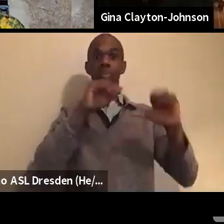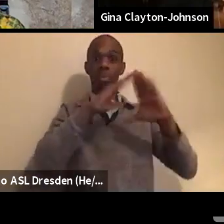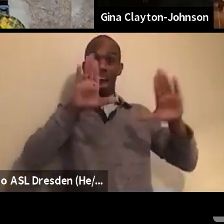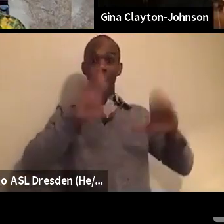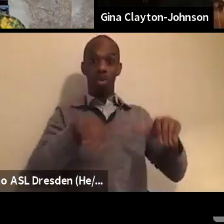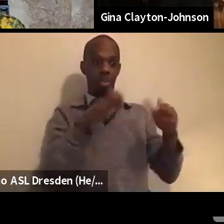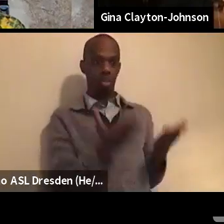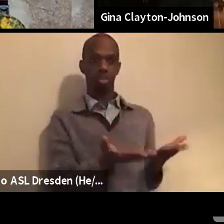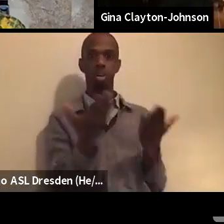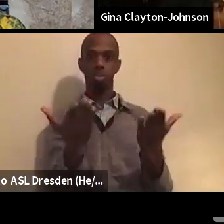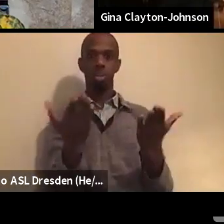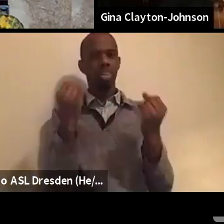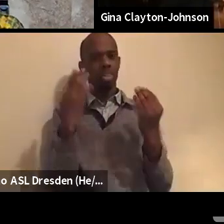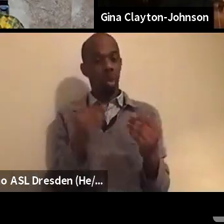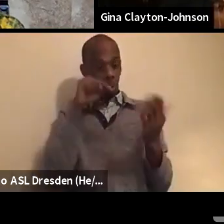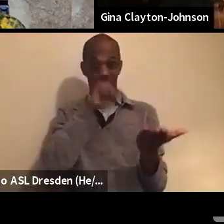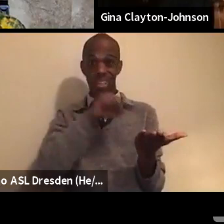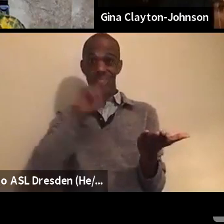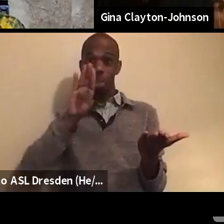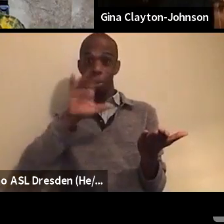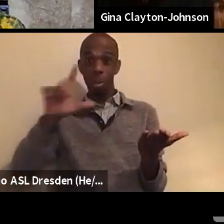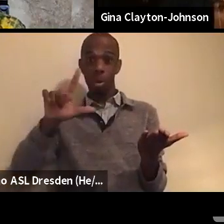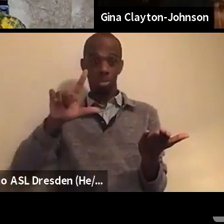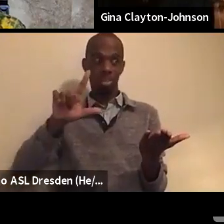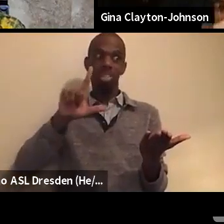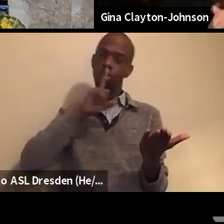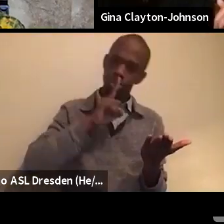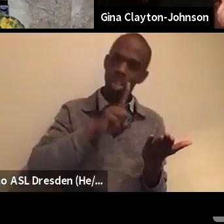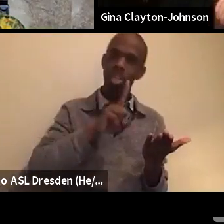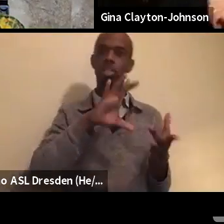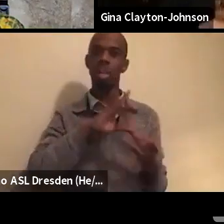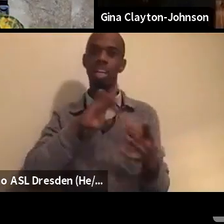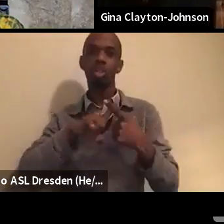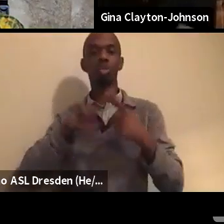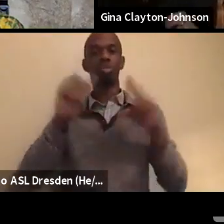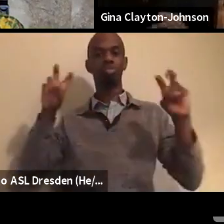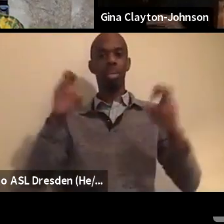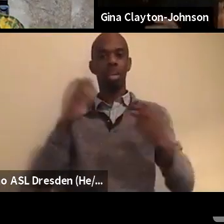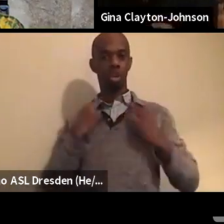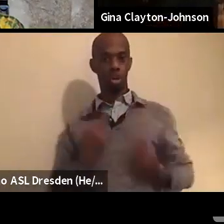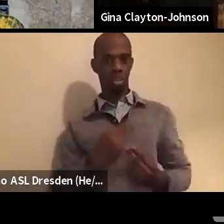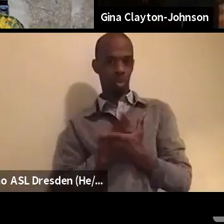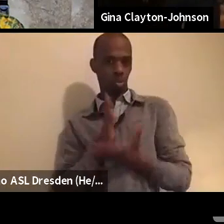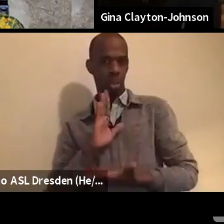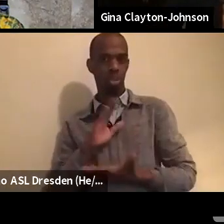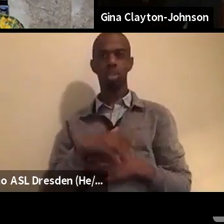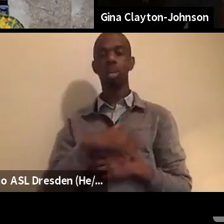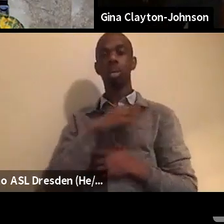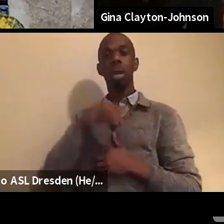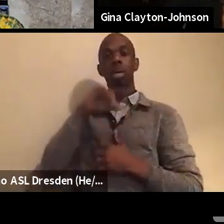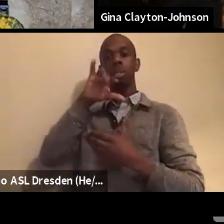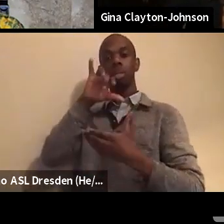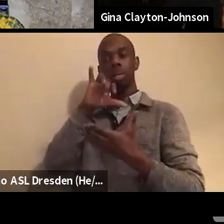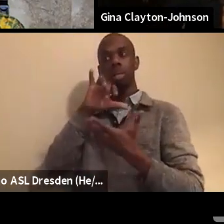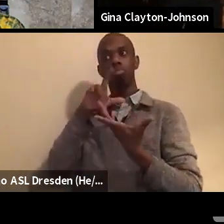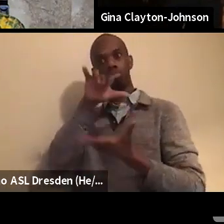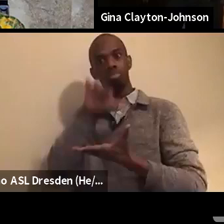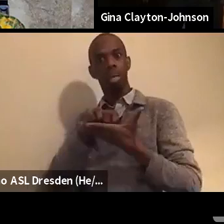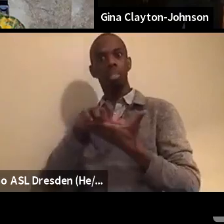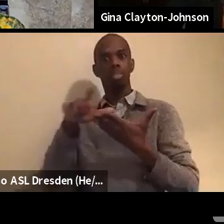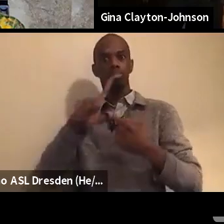rights bill and really looking at community-based approaches to public safety.